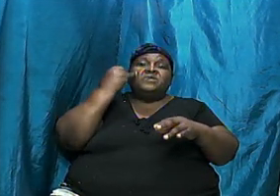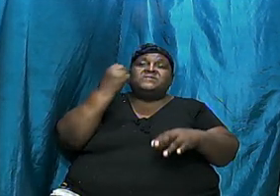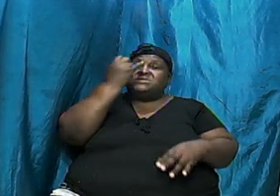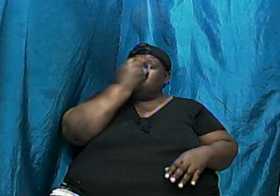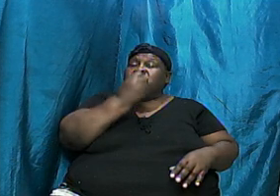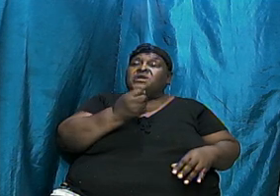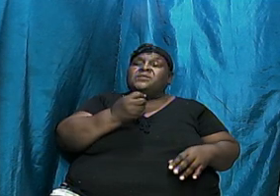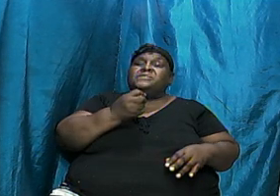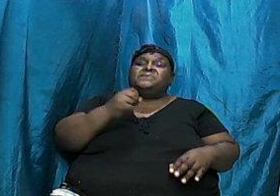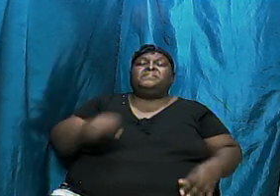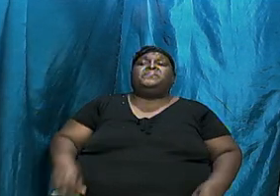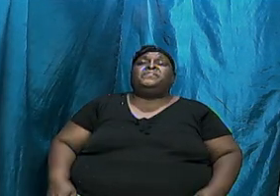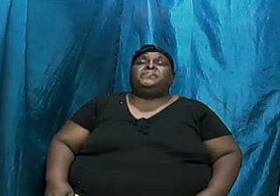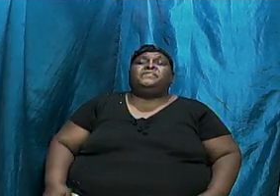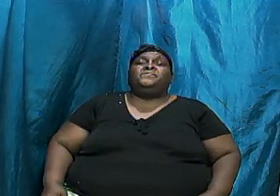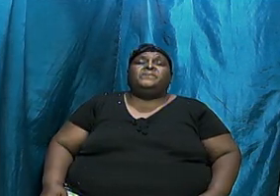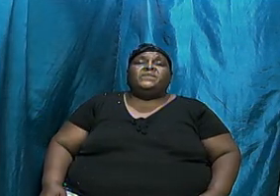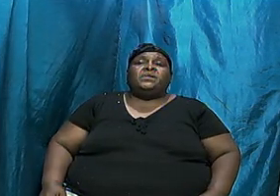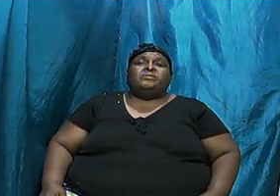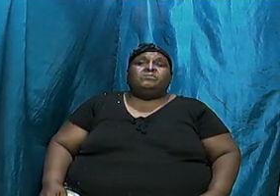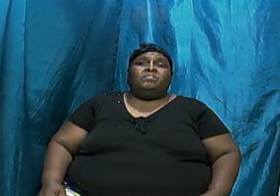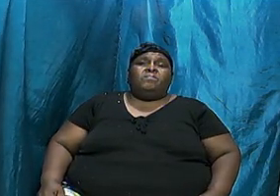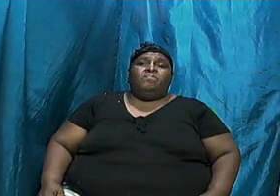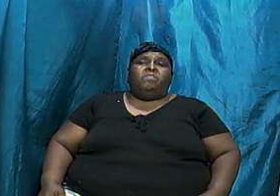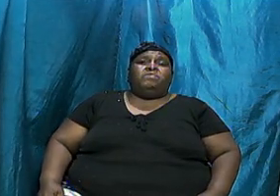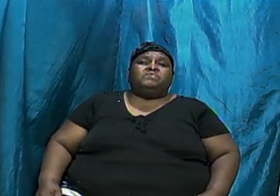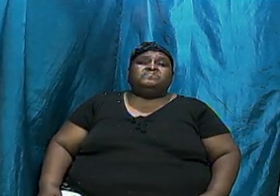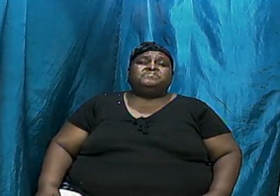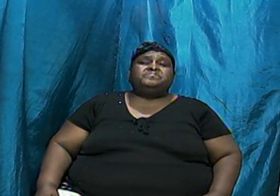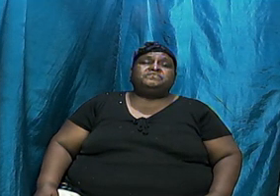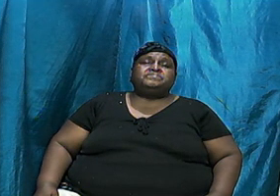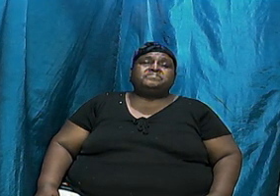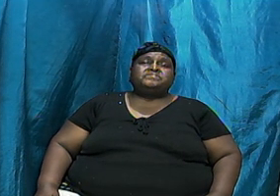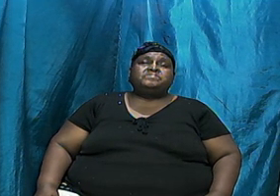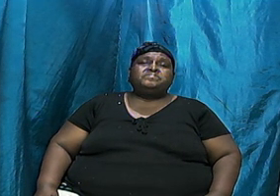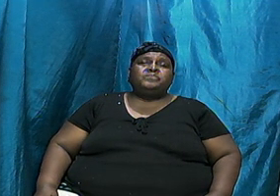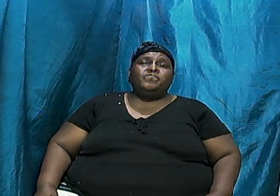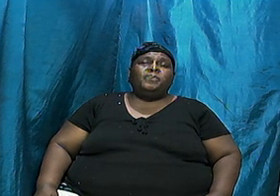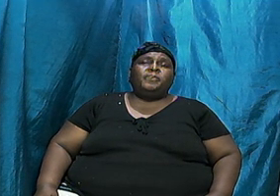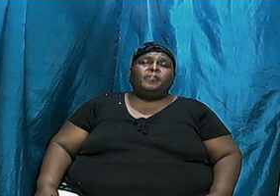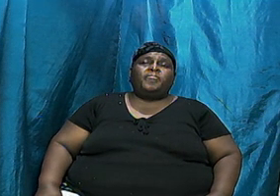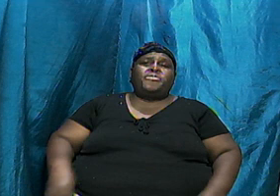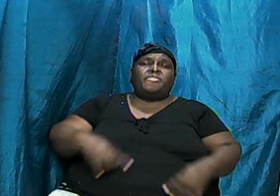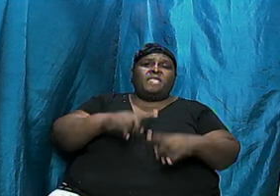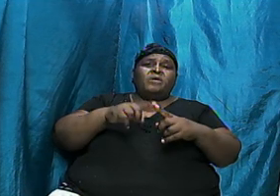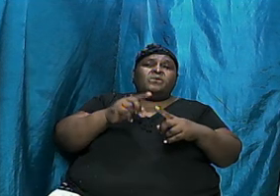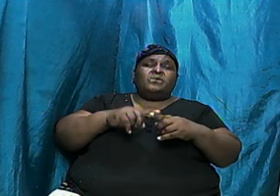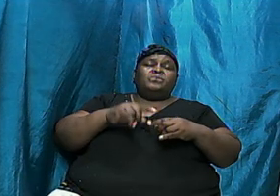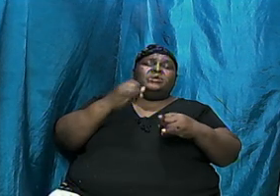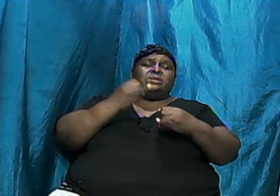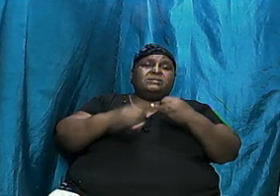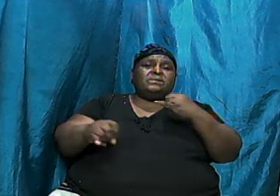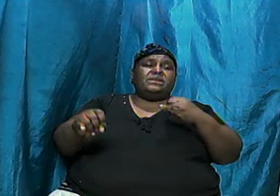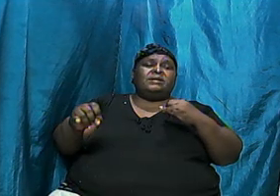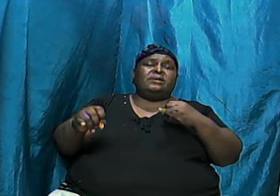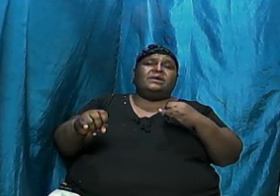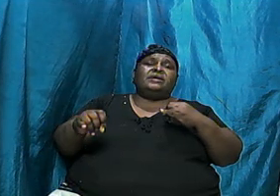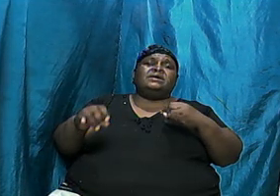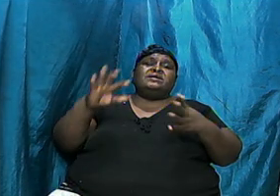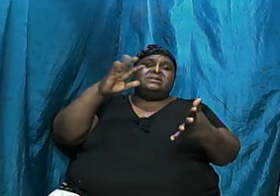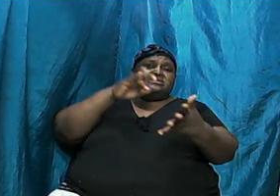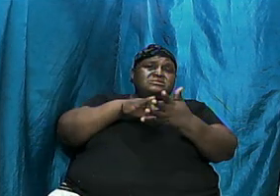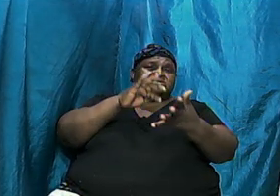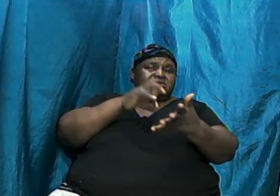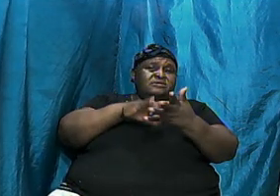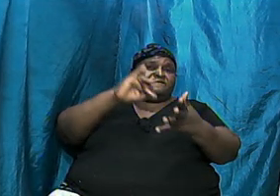And so we are going to go down now to pick up from where we left off. When we last met, we had looked at the